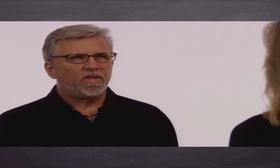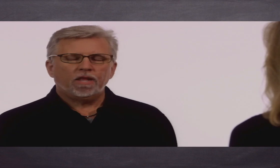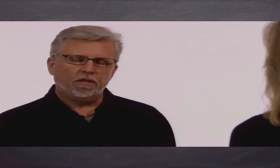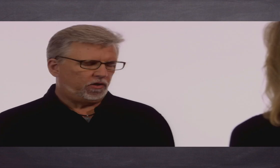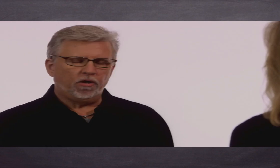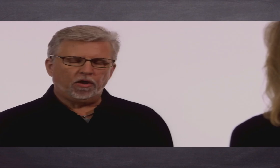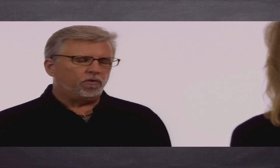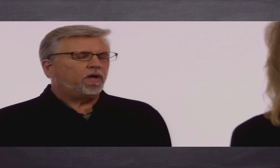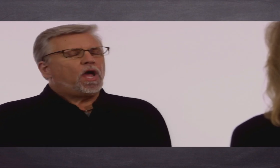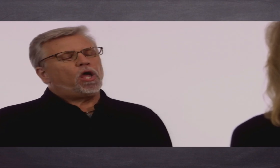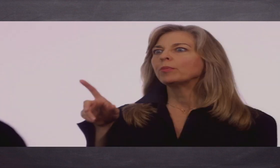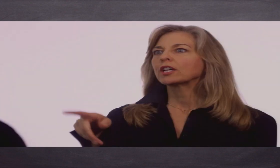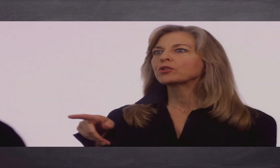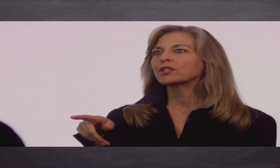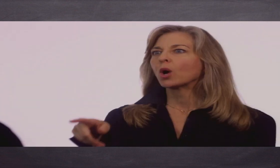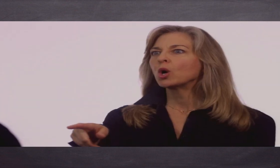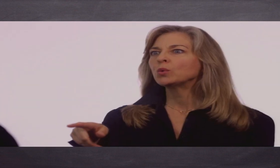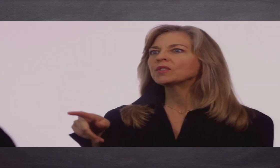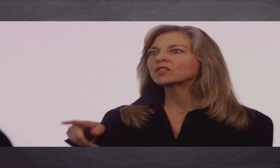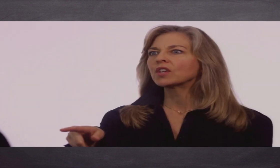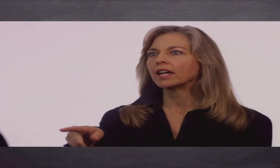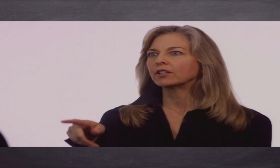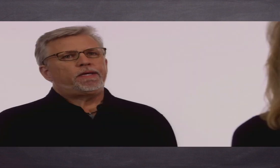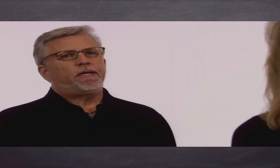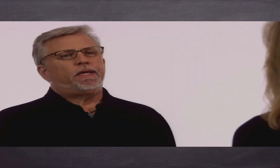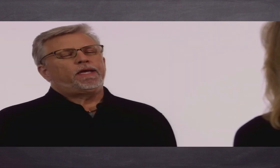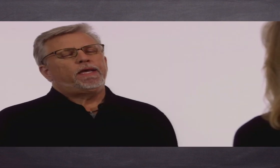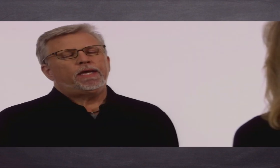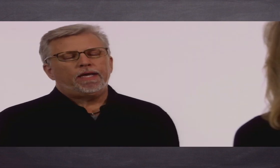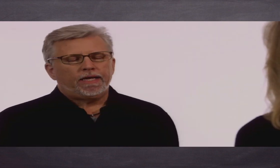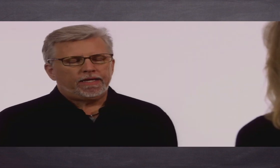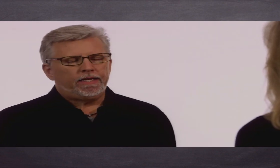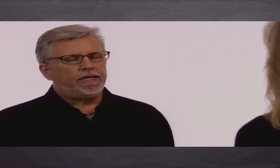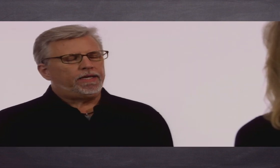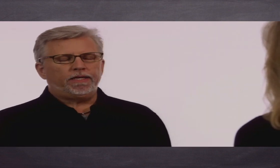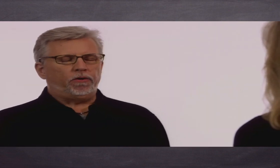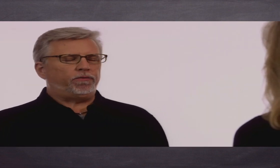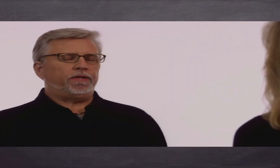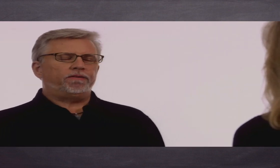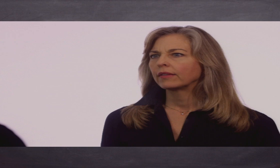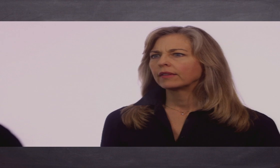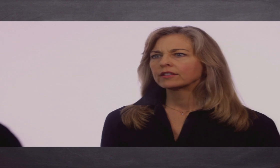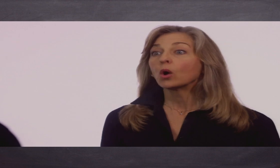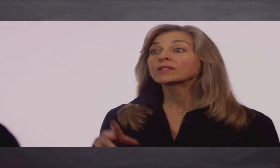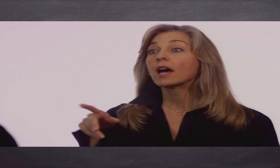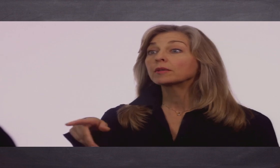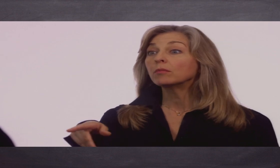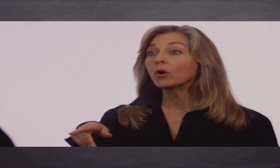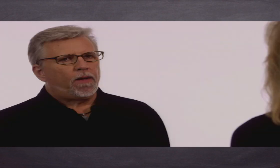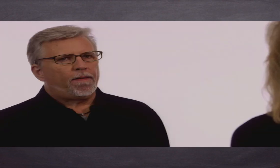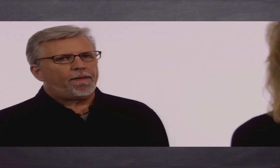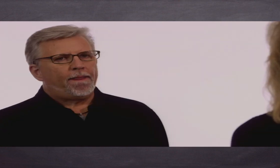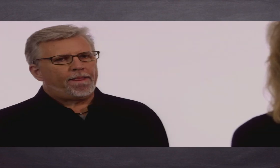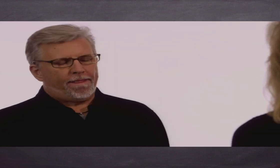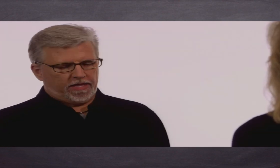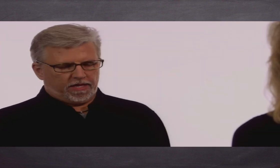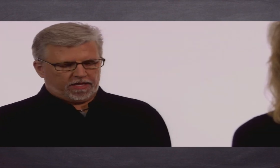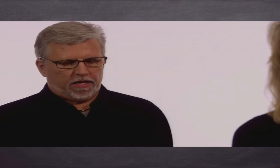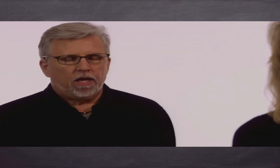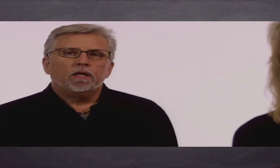in Canaan? No. Oh, because you had your own son tortured and crucified? No, that's not lying. Oh, Sodom and Gomorrah?